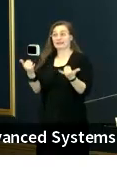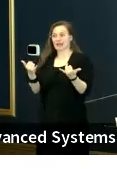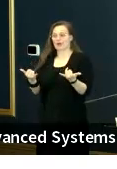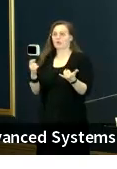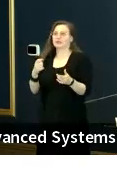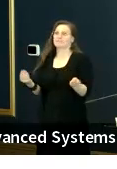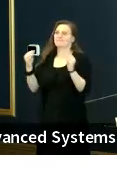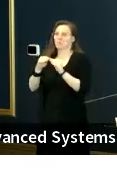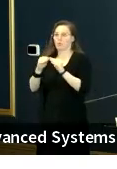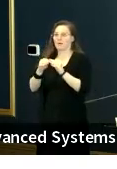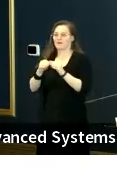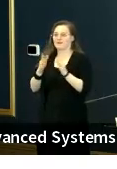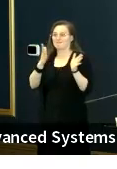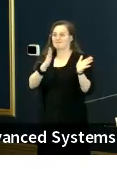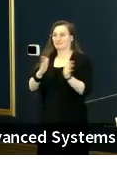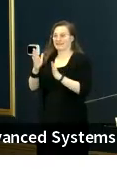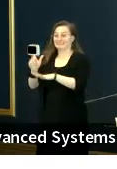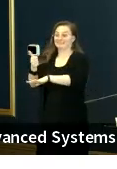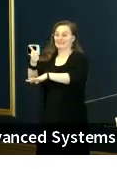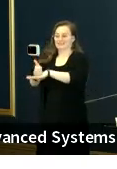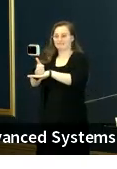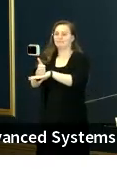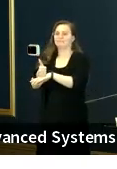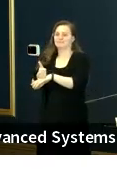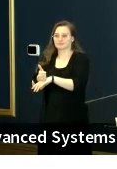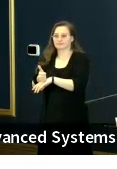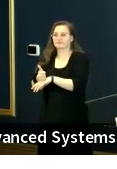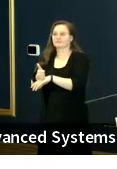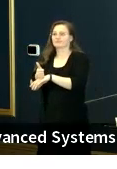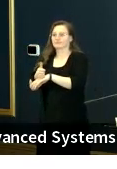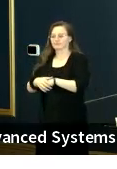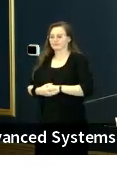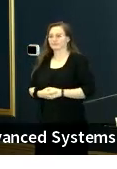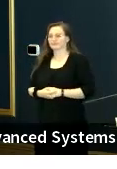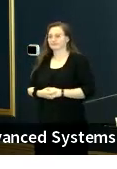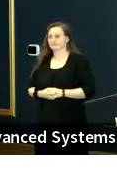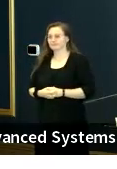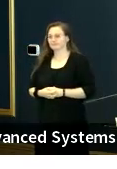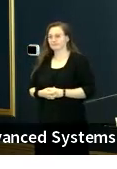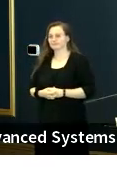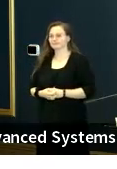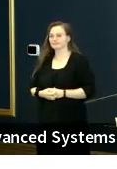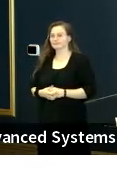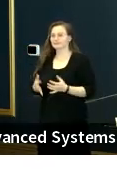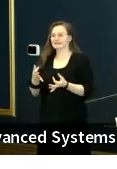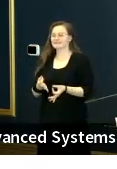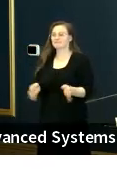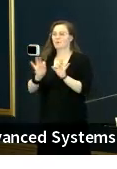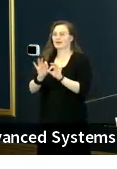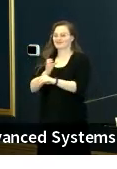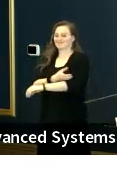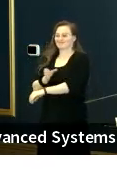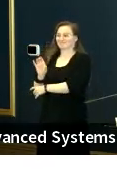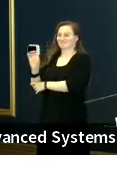and the implementation. It's fine to have that in place, but it's really important that we include the voices that were part of developing the